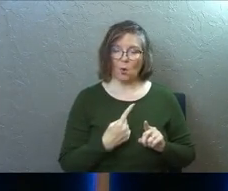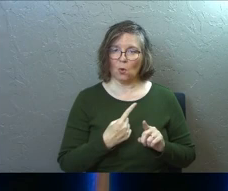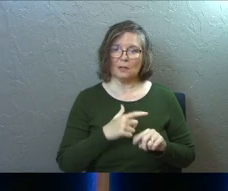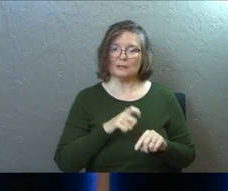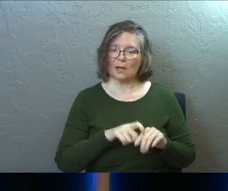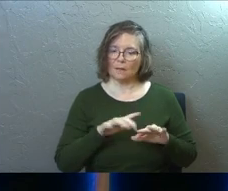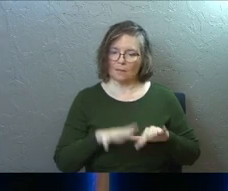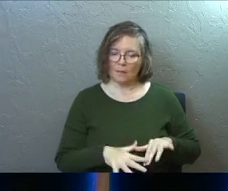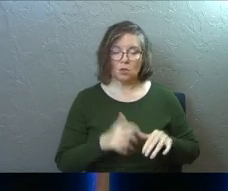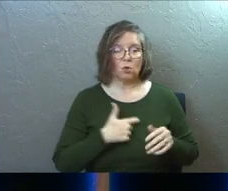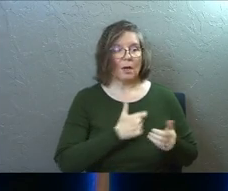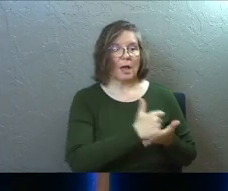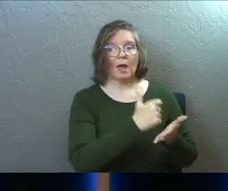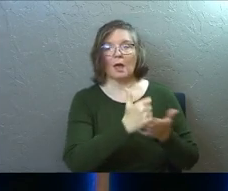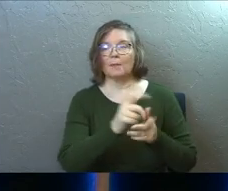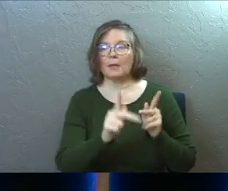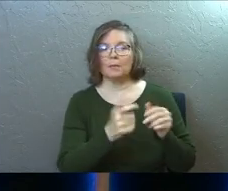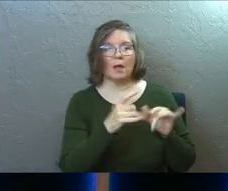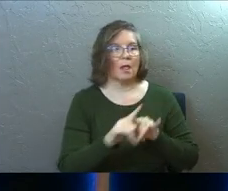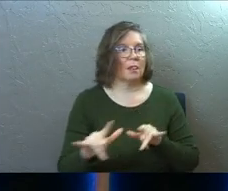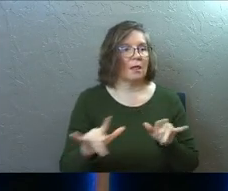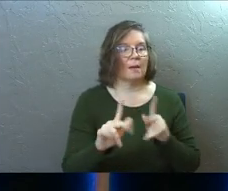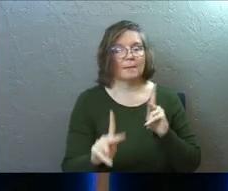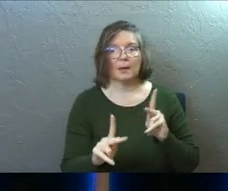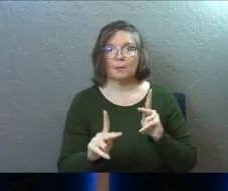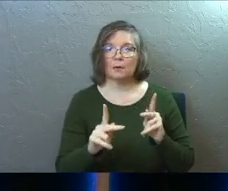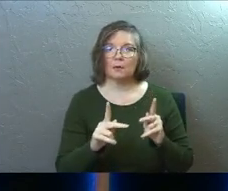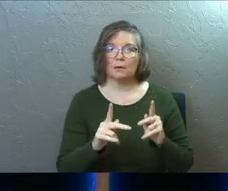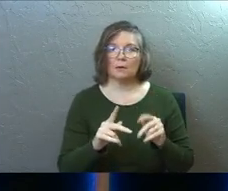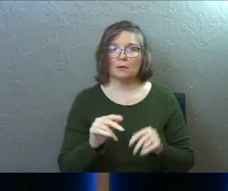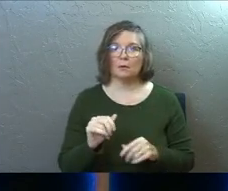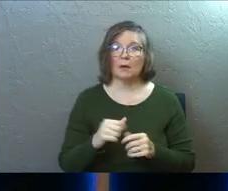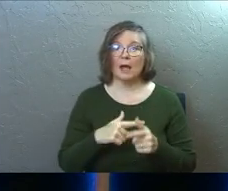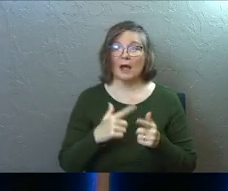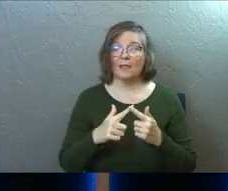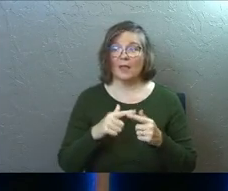And then once you get brotherly affection, right, you're going to love everybody agape.